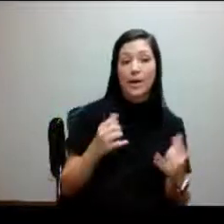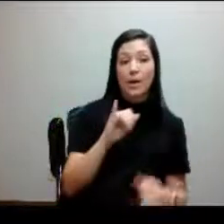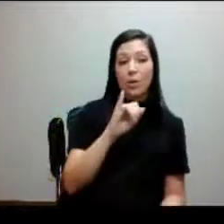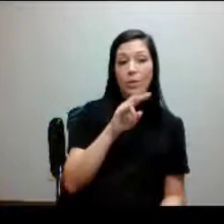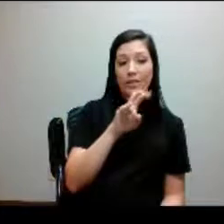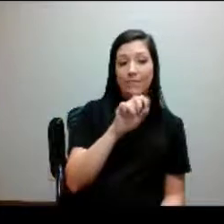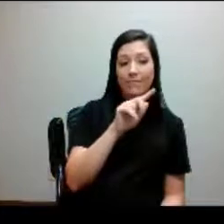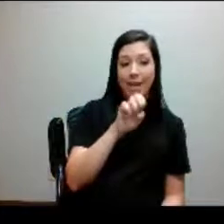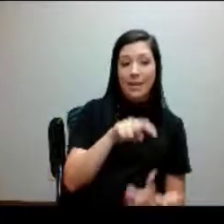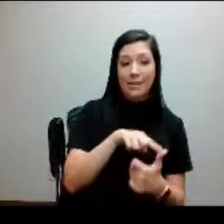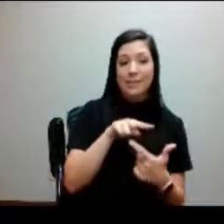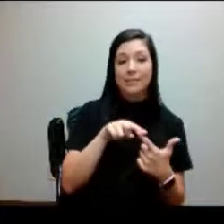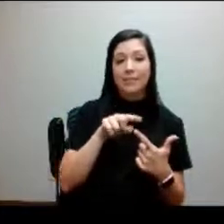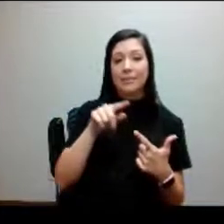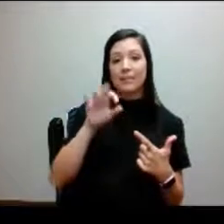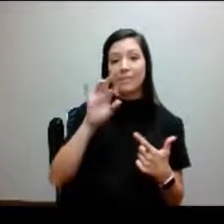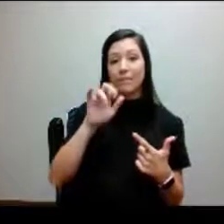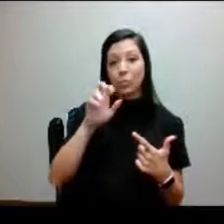and myself.